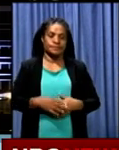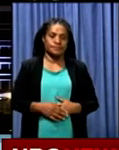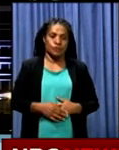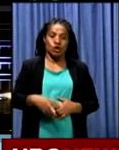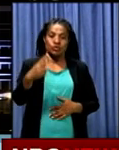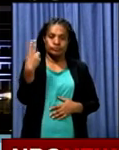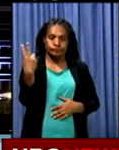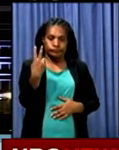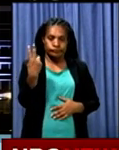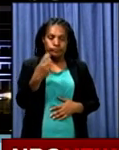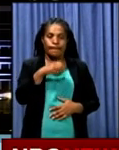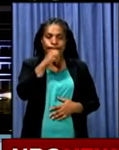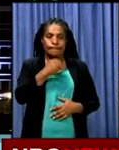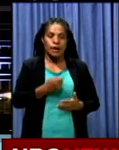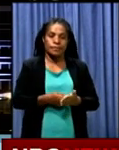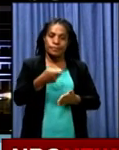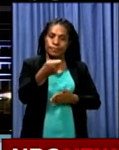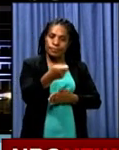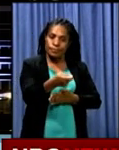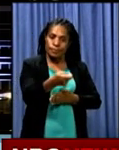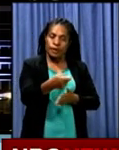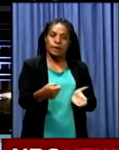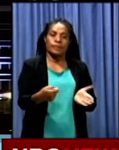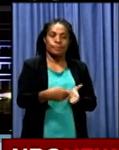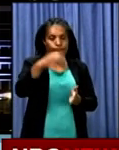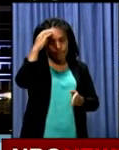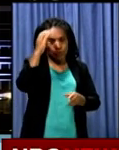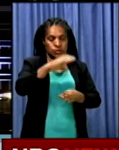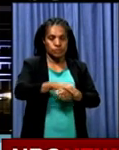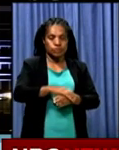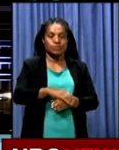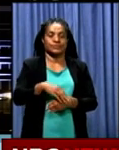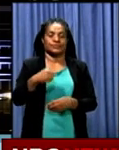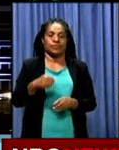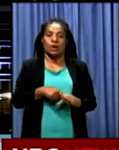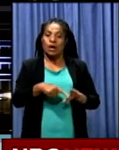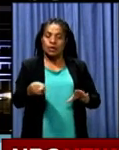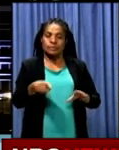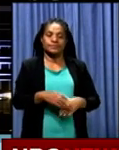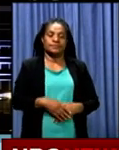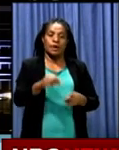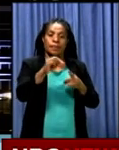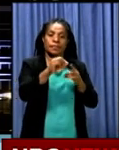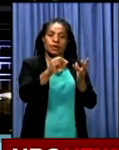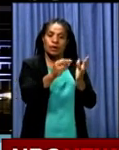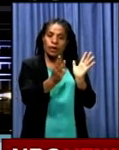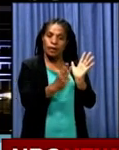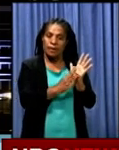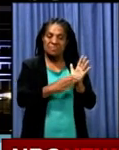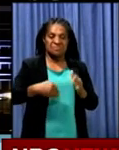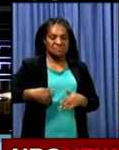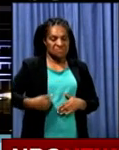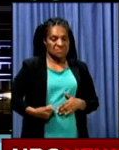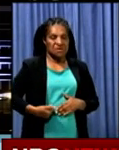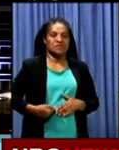bail at the Boygani National Court last Friday. The Moresby Northwest MP was, however, refused bail, while Herra was